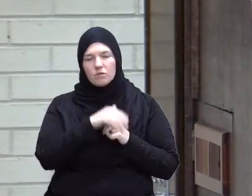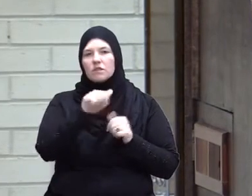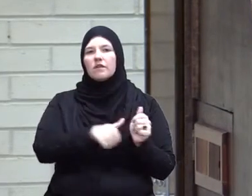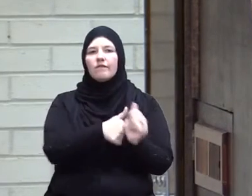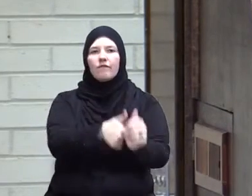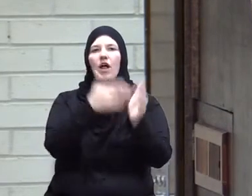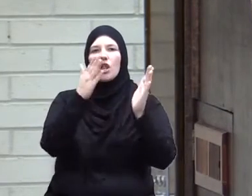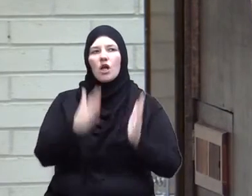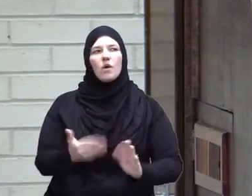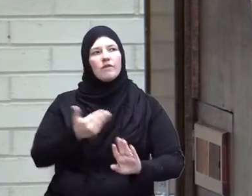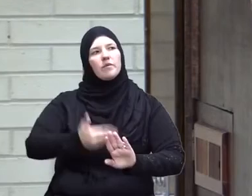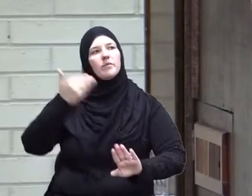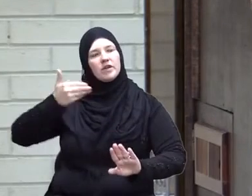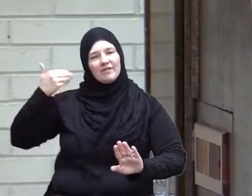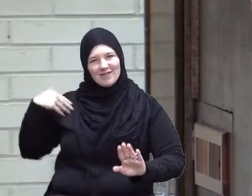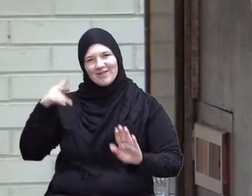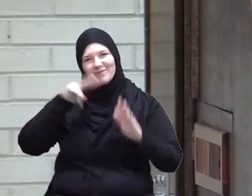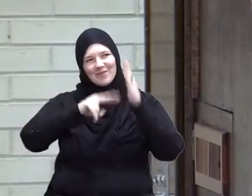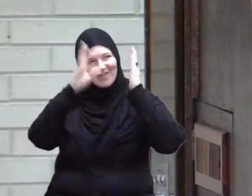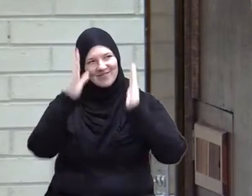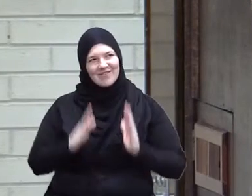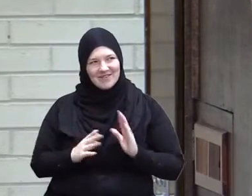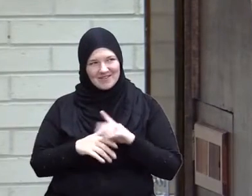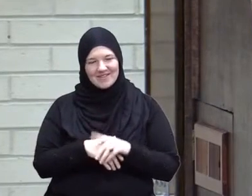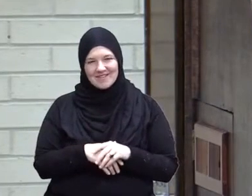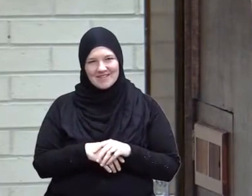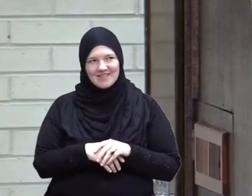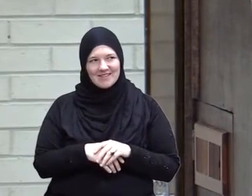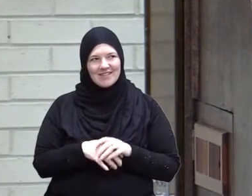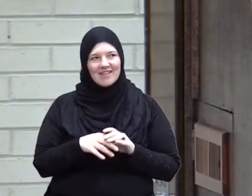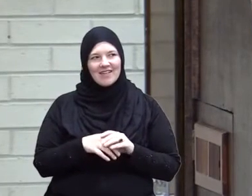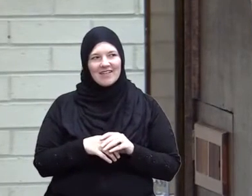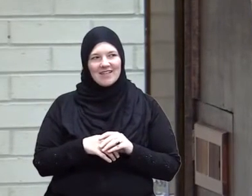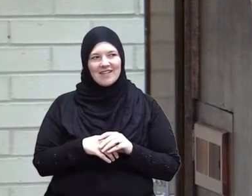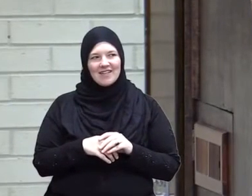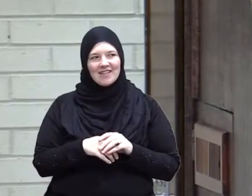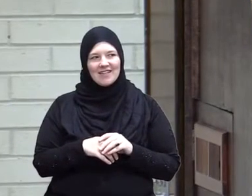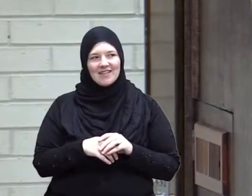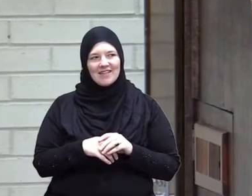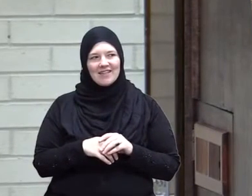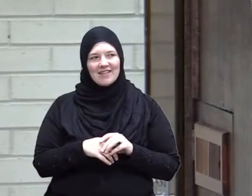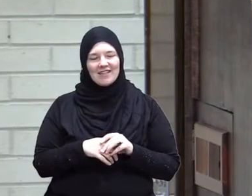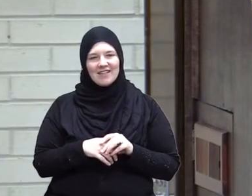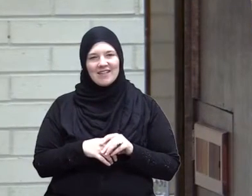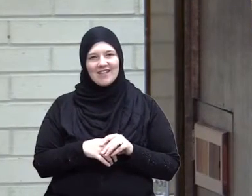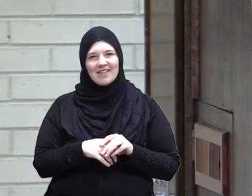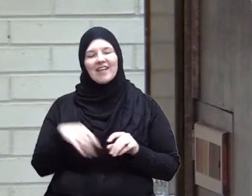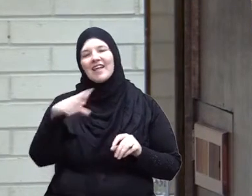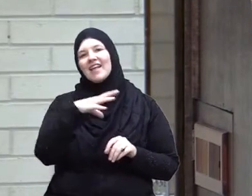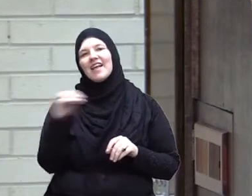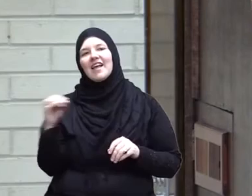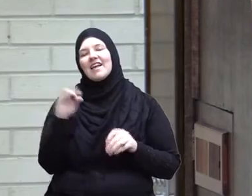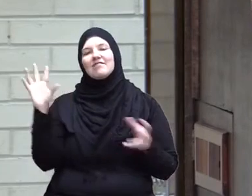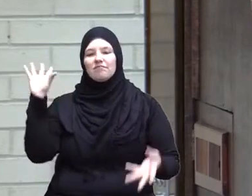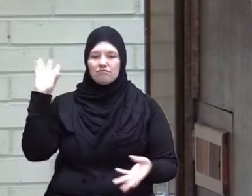of previous prophets and a concluding messenger of all the messages that came across